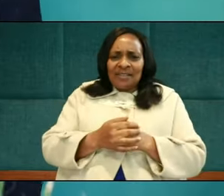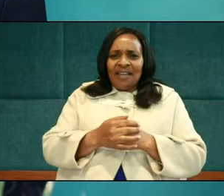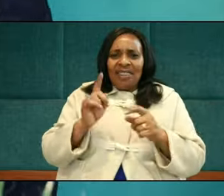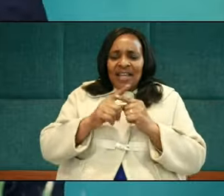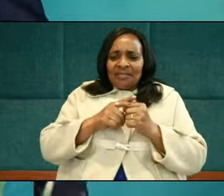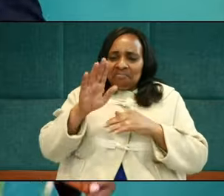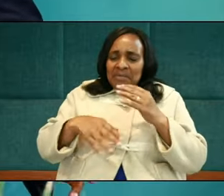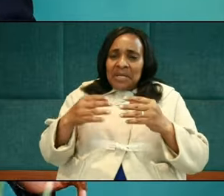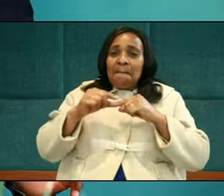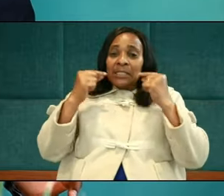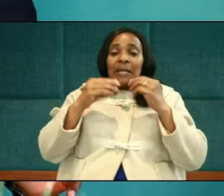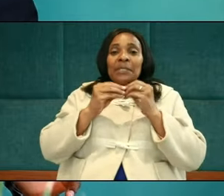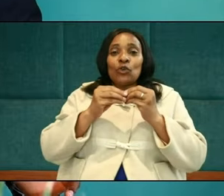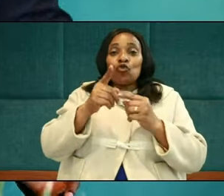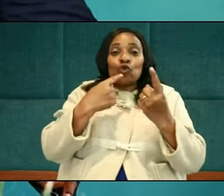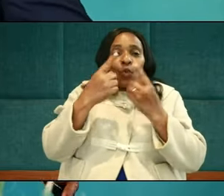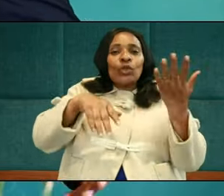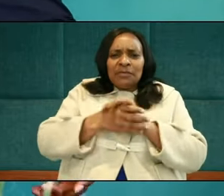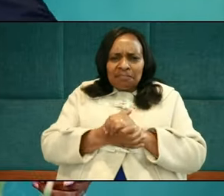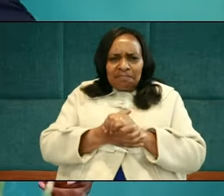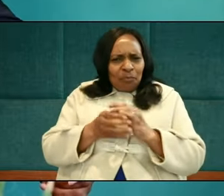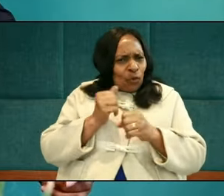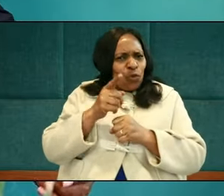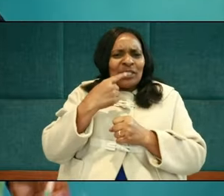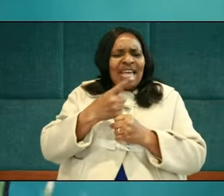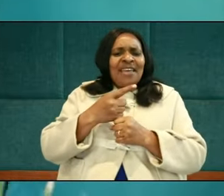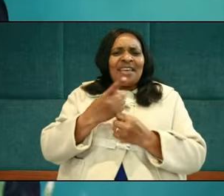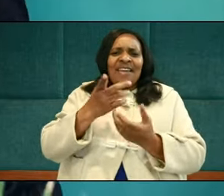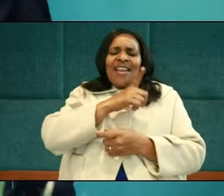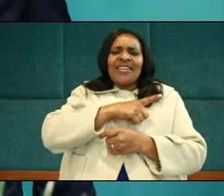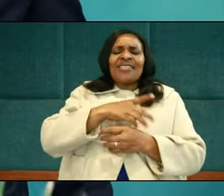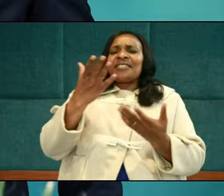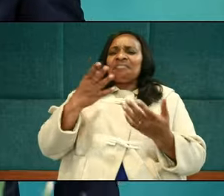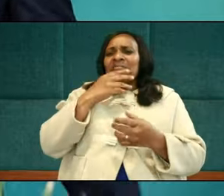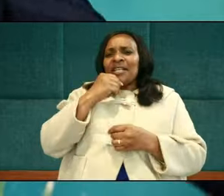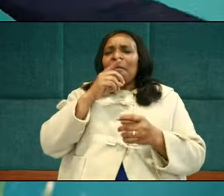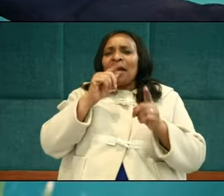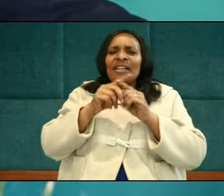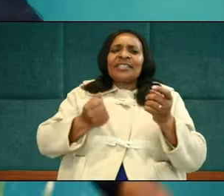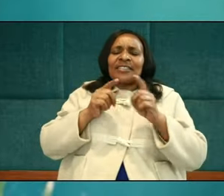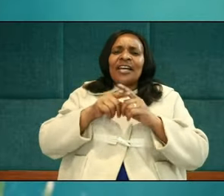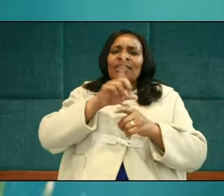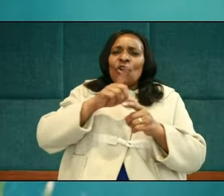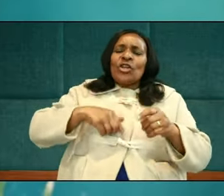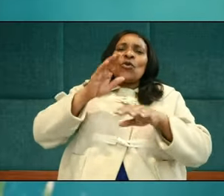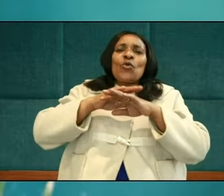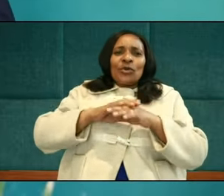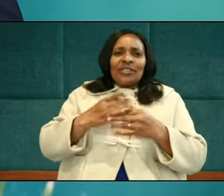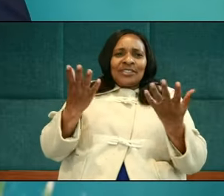pastoral meeting, what is your speech? Do you say, ladies and gentlemen, the law has been good? Redemption has come.